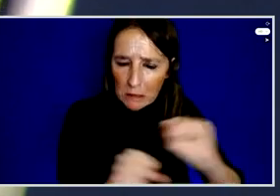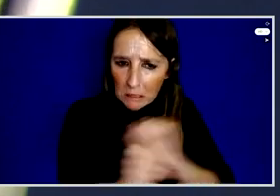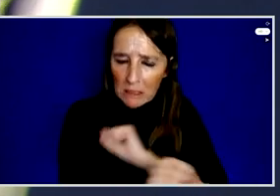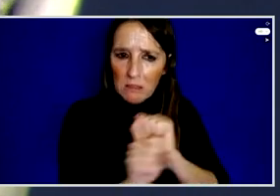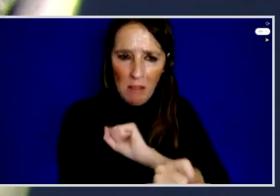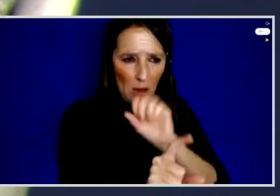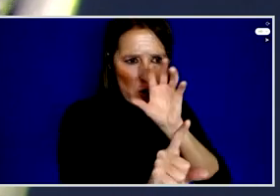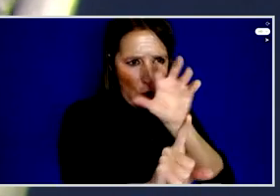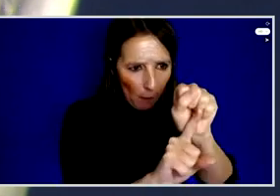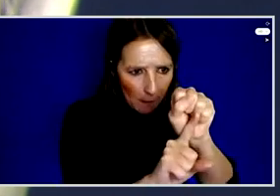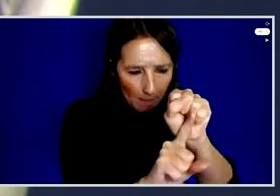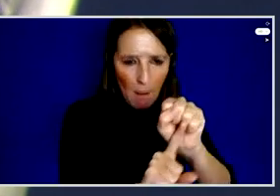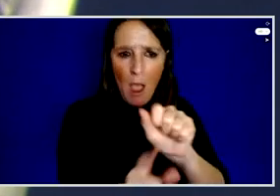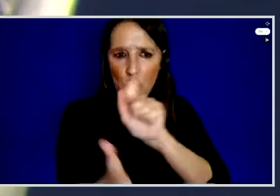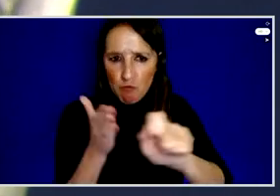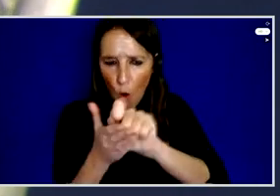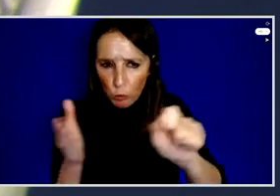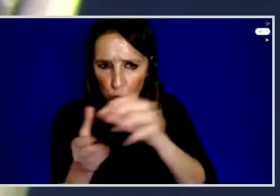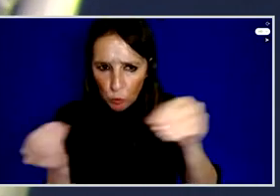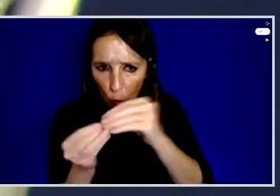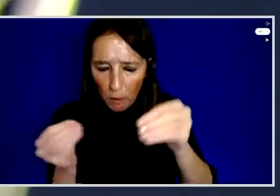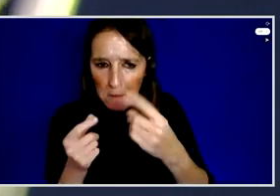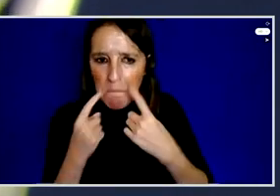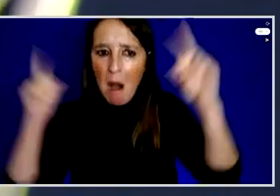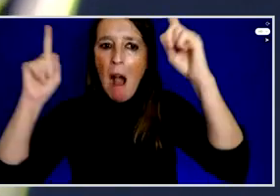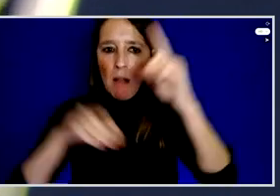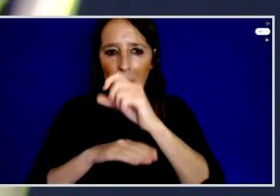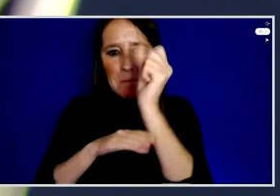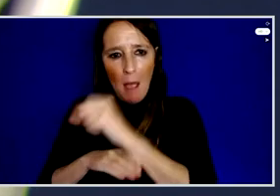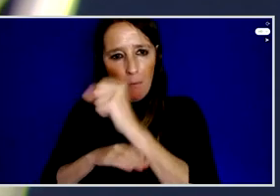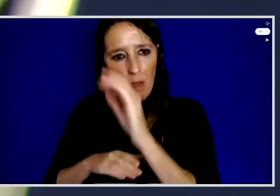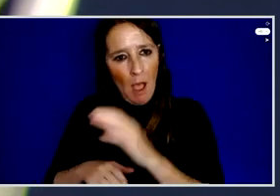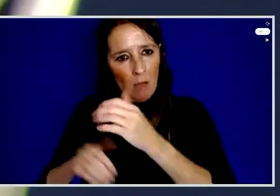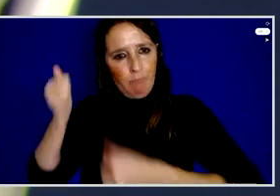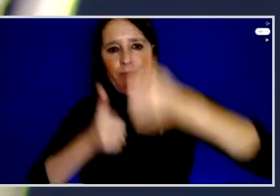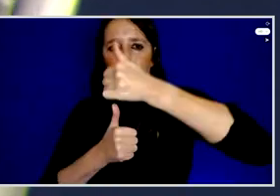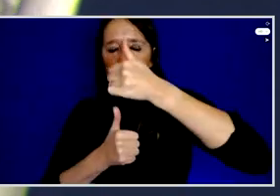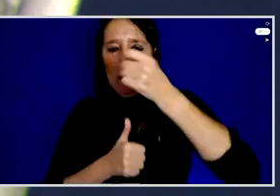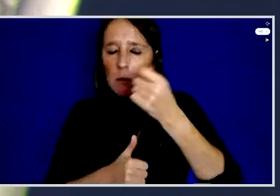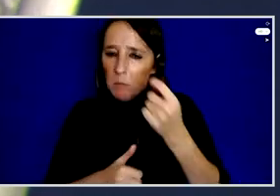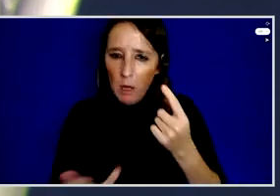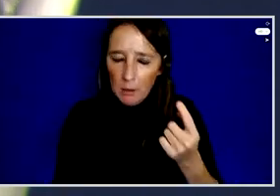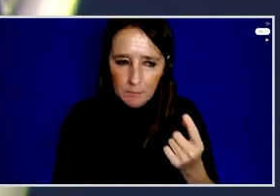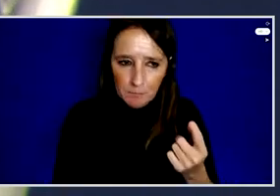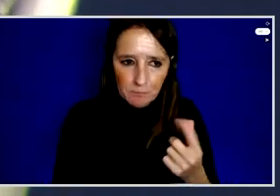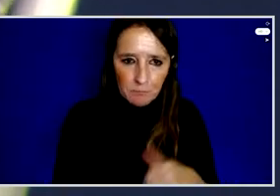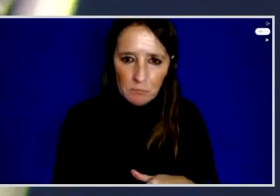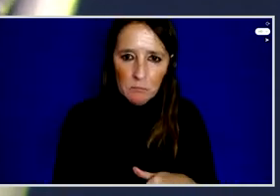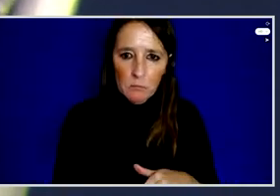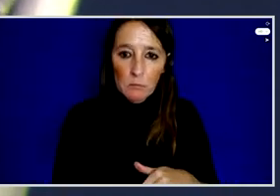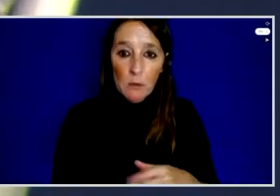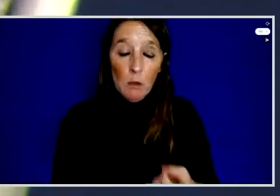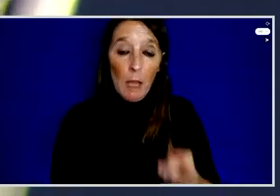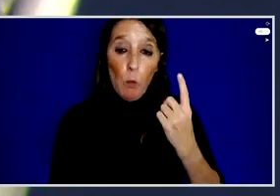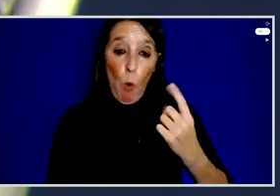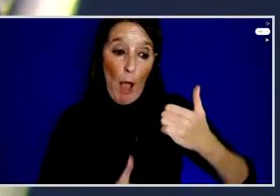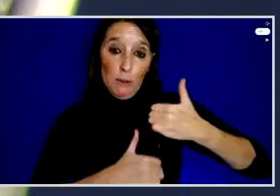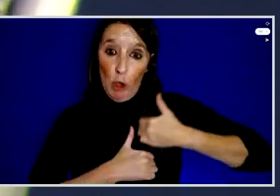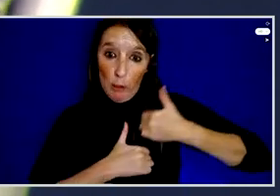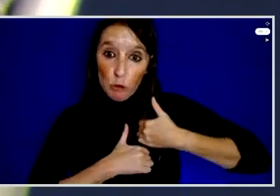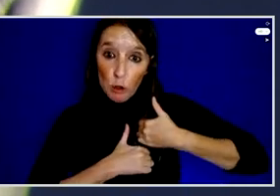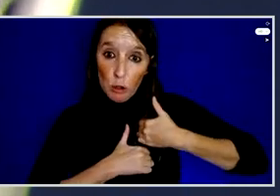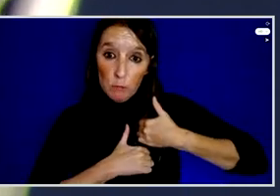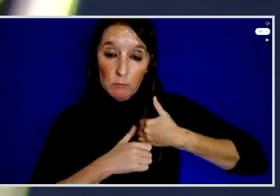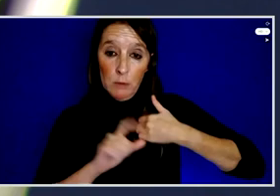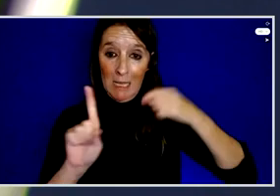basically states managed to seize after the journalists exposed some real estate, some